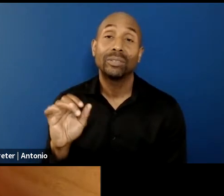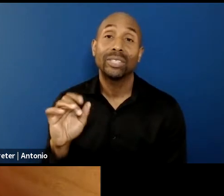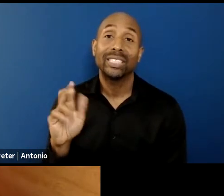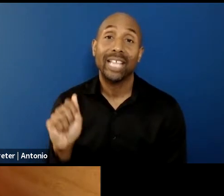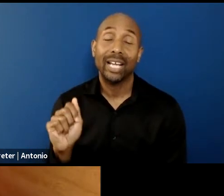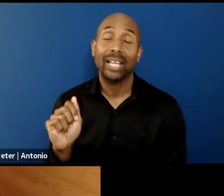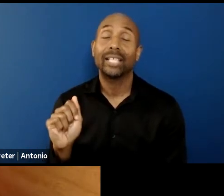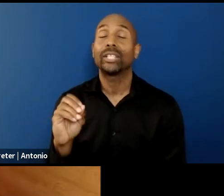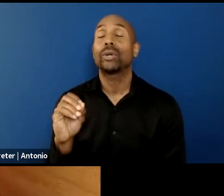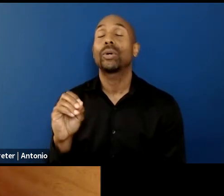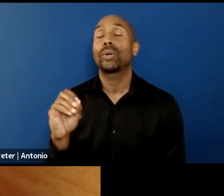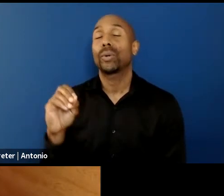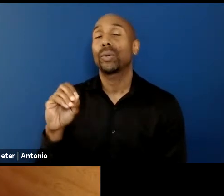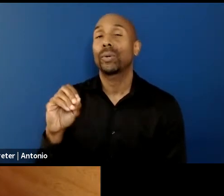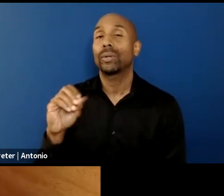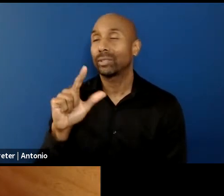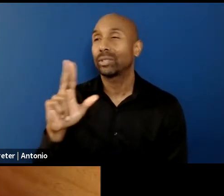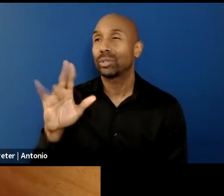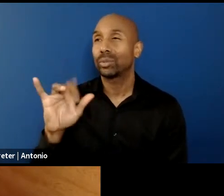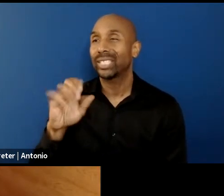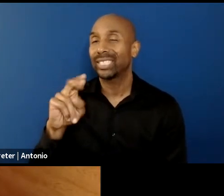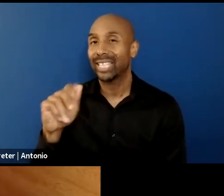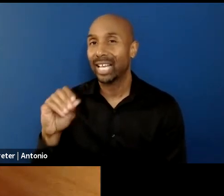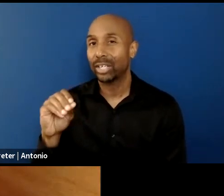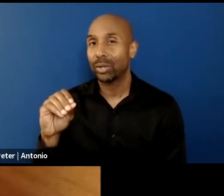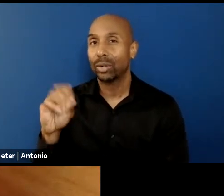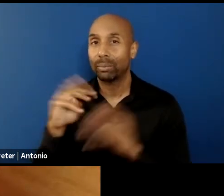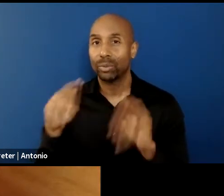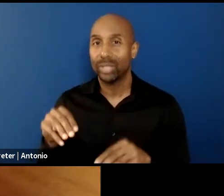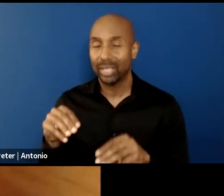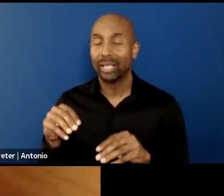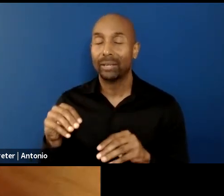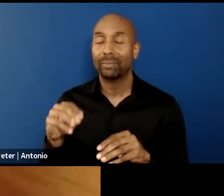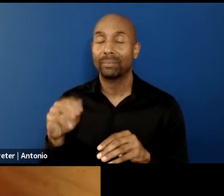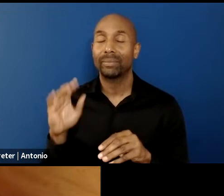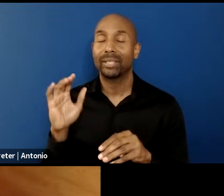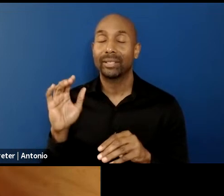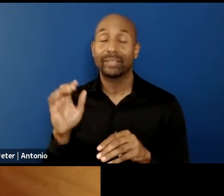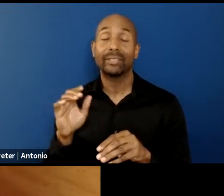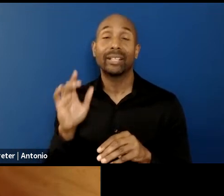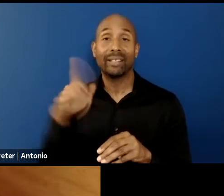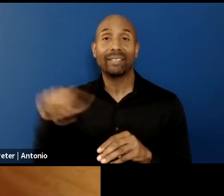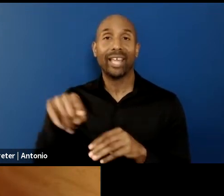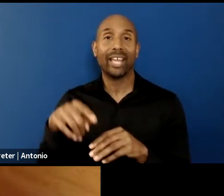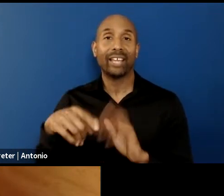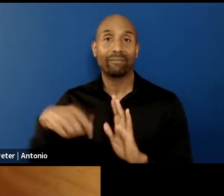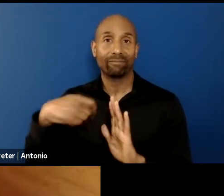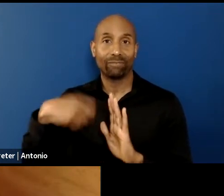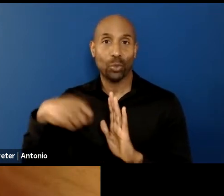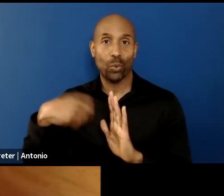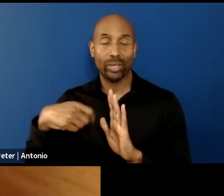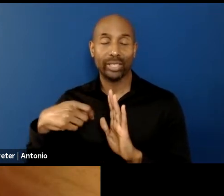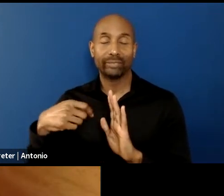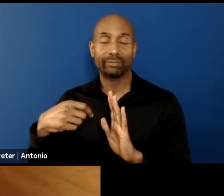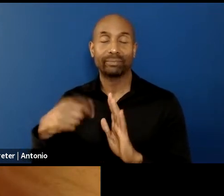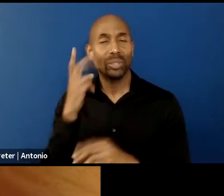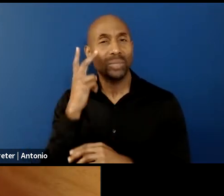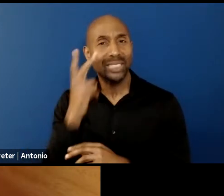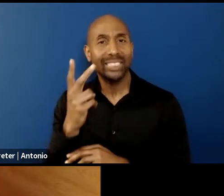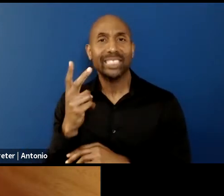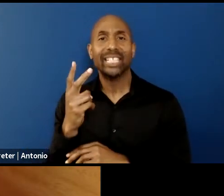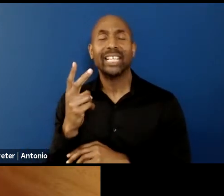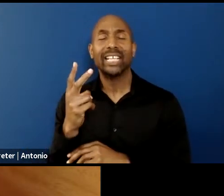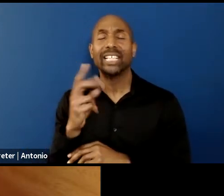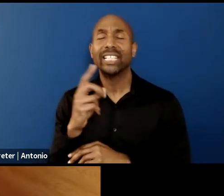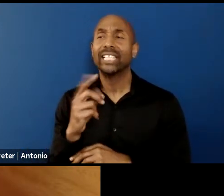Denmark has made, there's a very touching portrait of this garden with